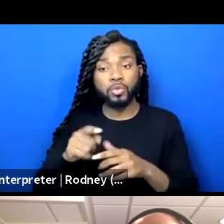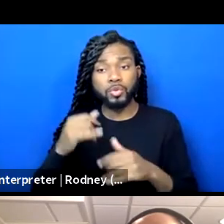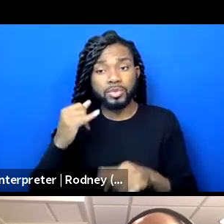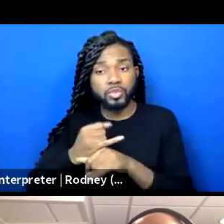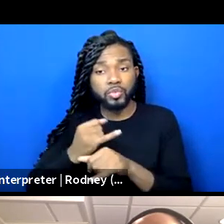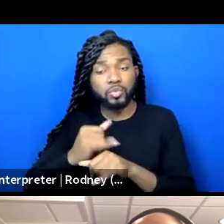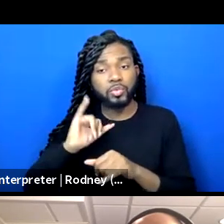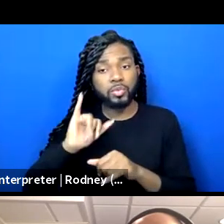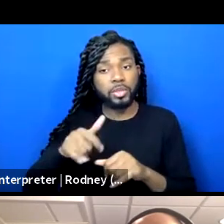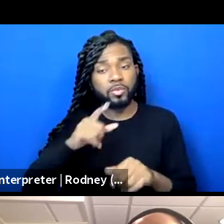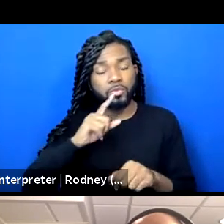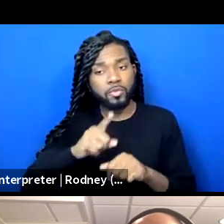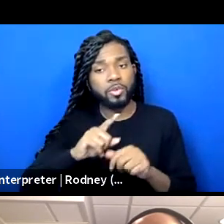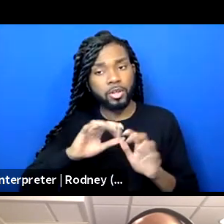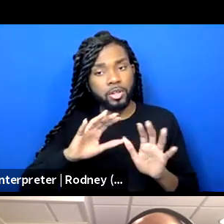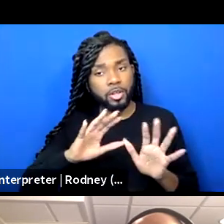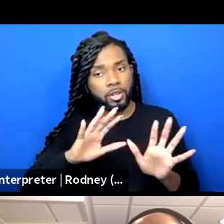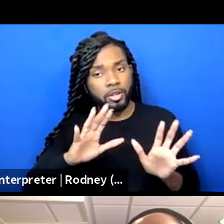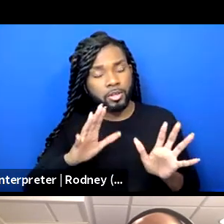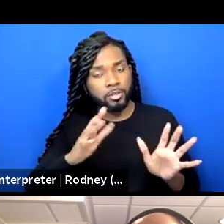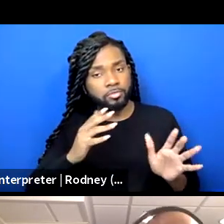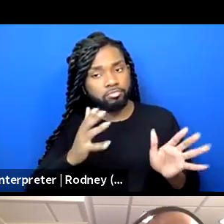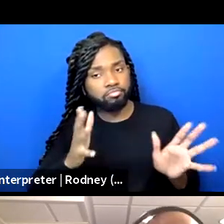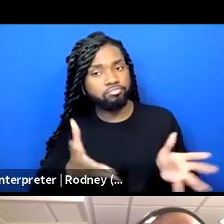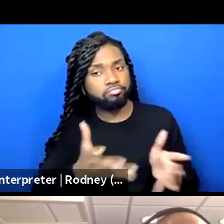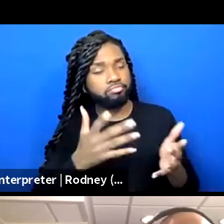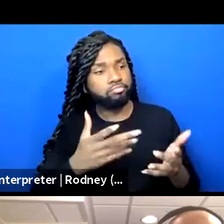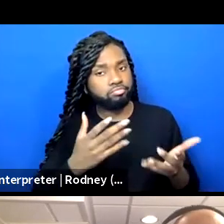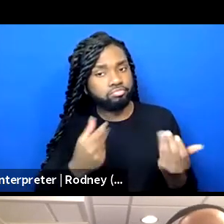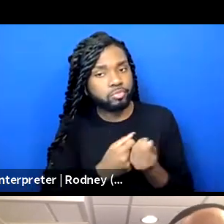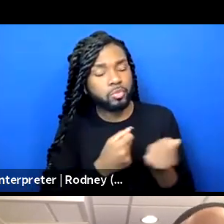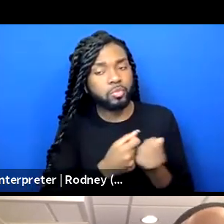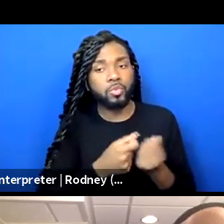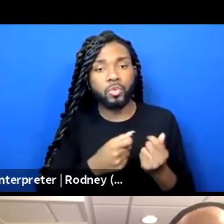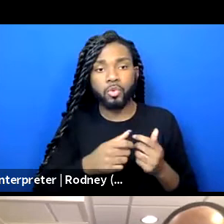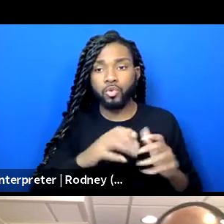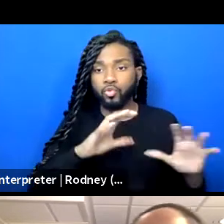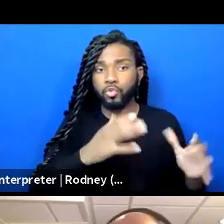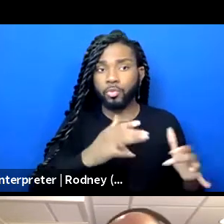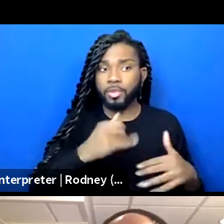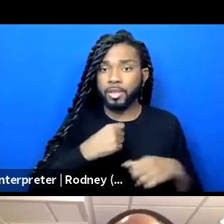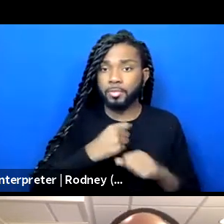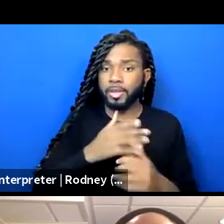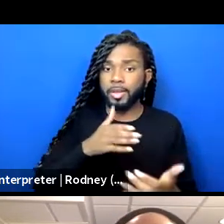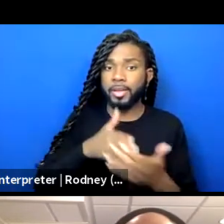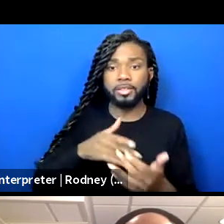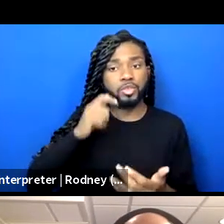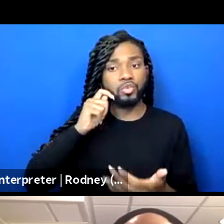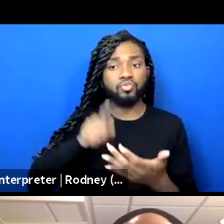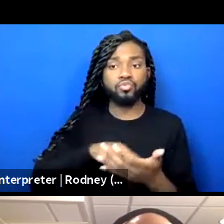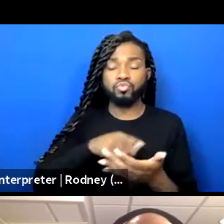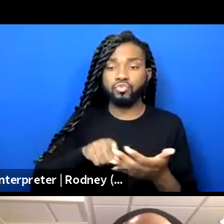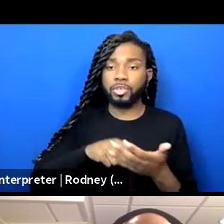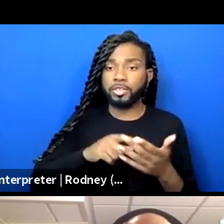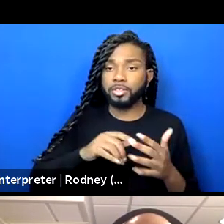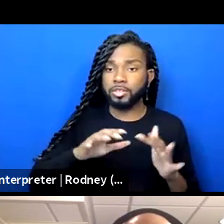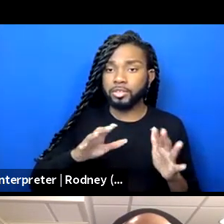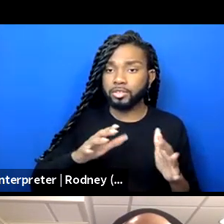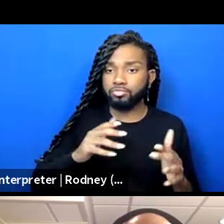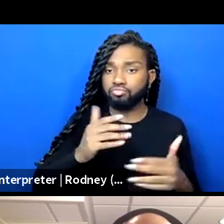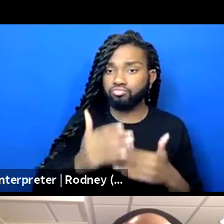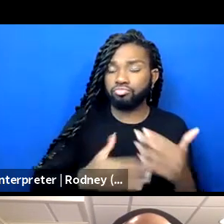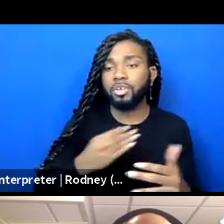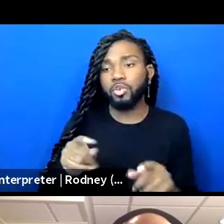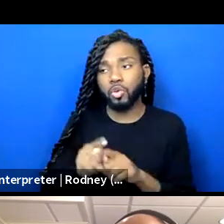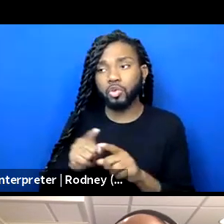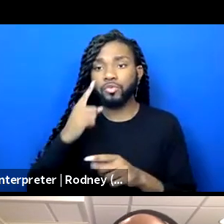to those that are making brave anti-racism moves in this moment and those that are frankly playing it safe and easy, to all